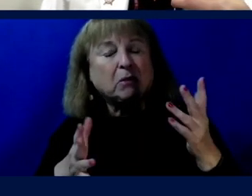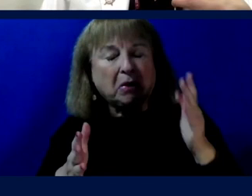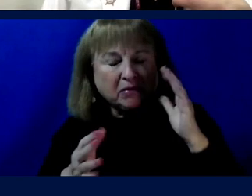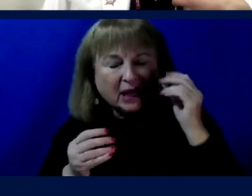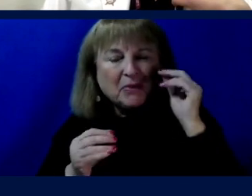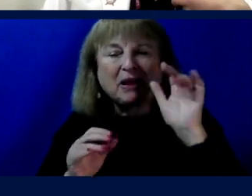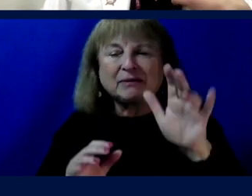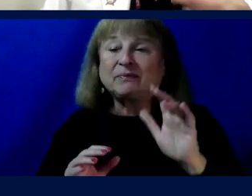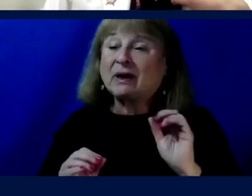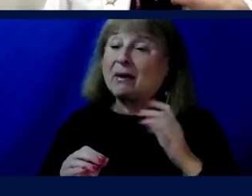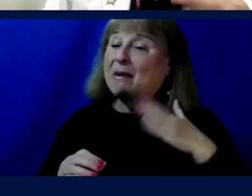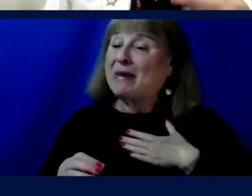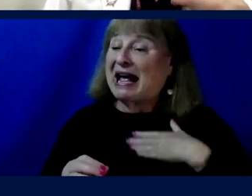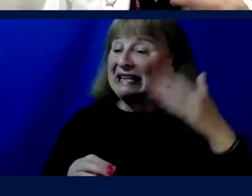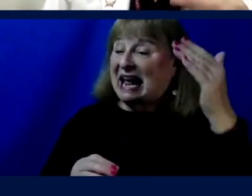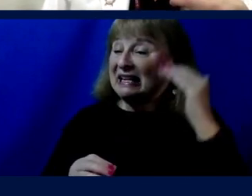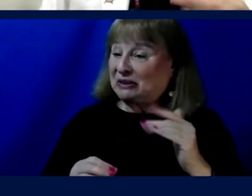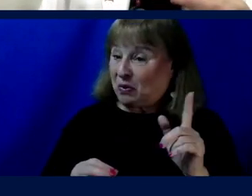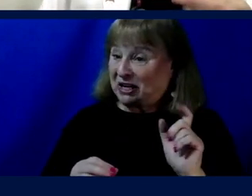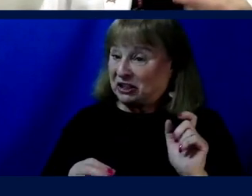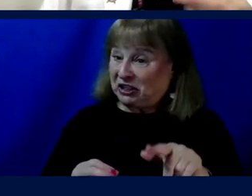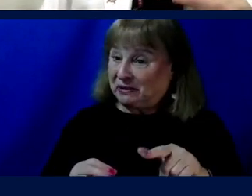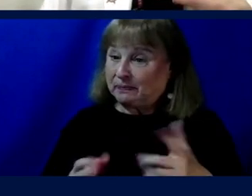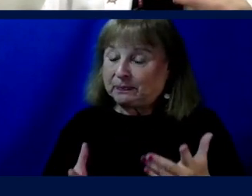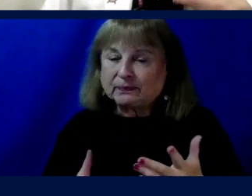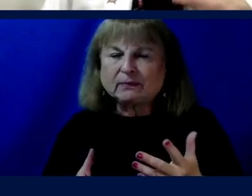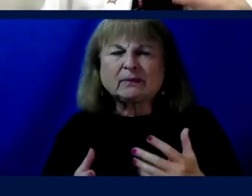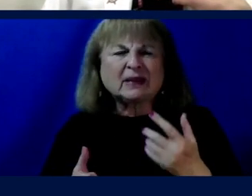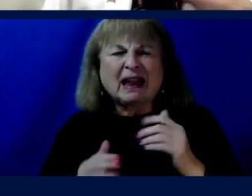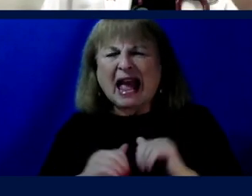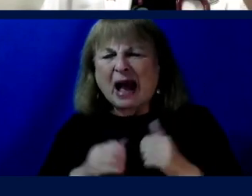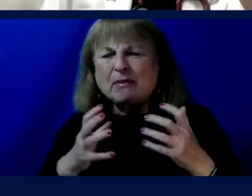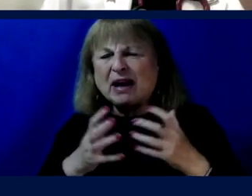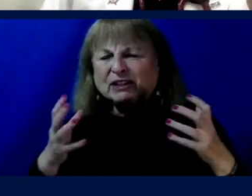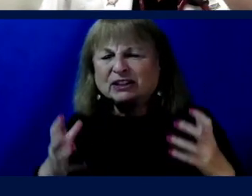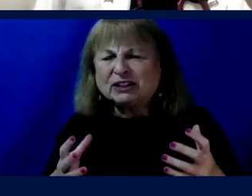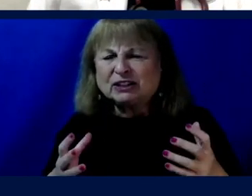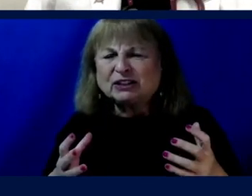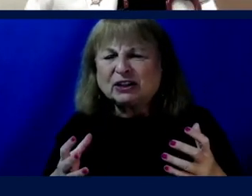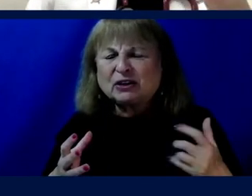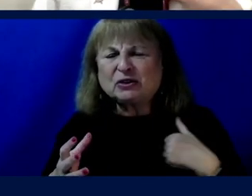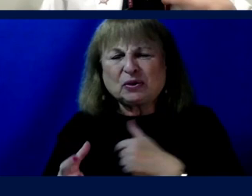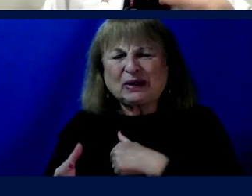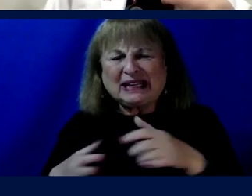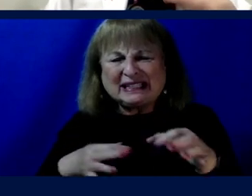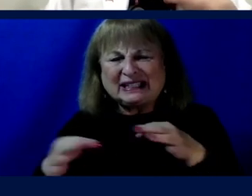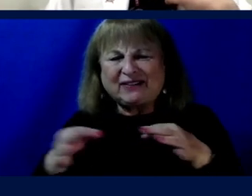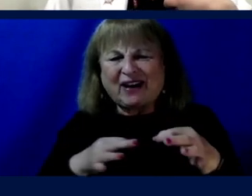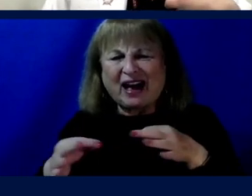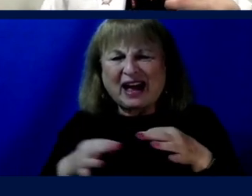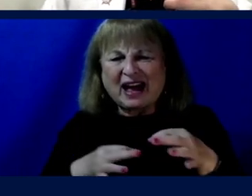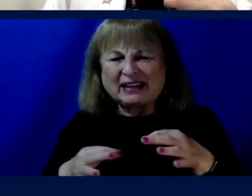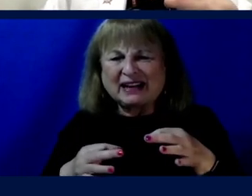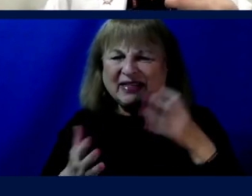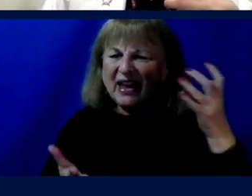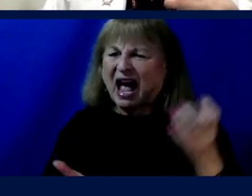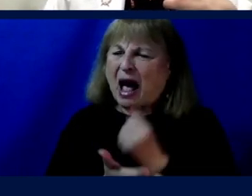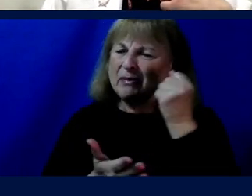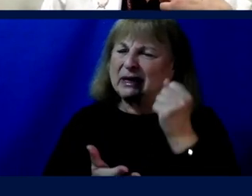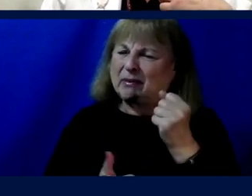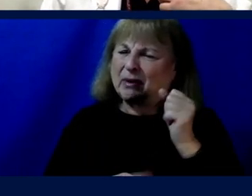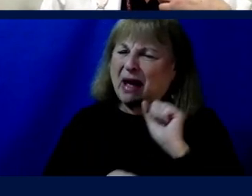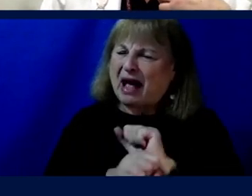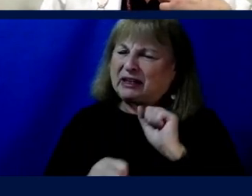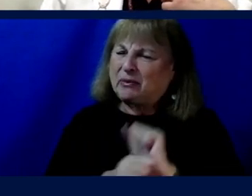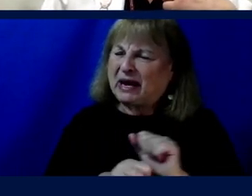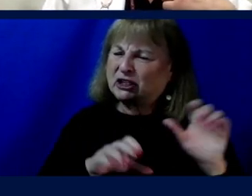this. So, my next question is this. To what extent do we define the optimum occupational